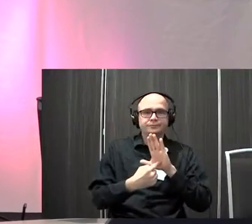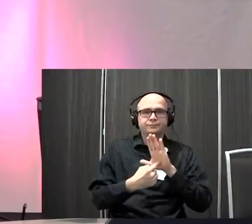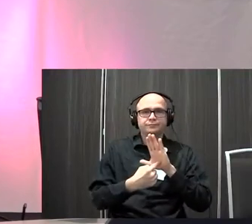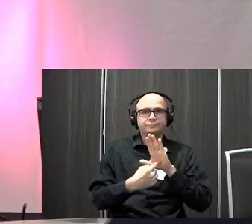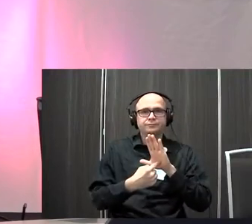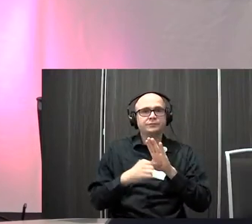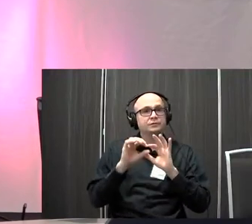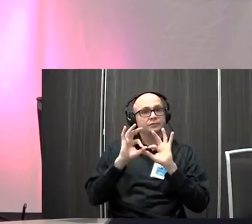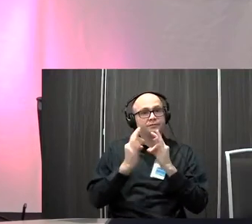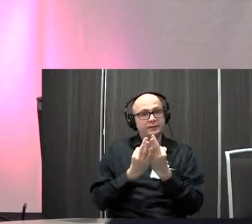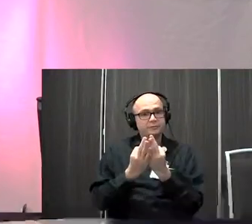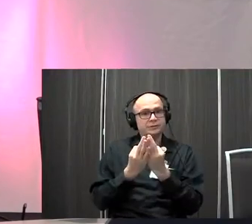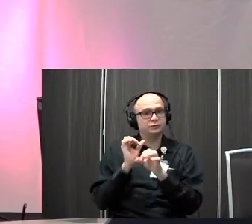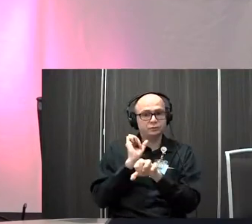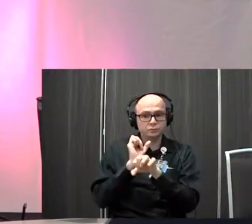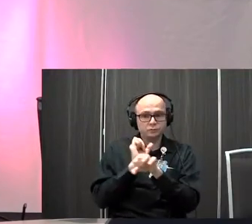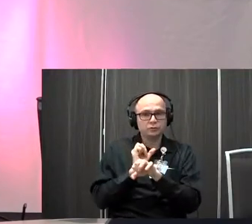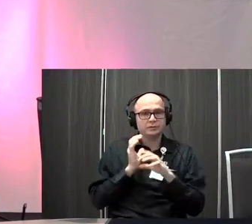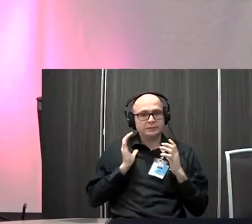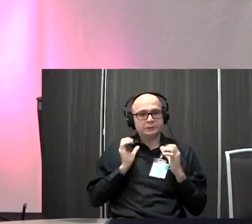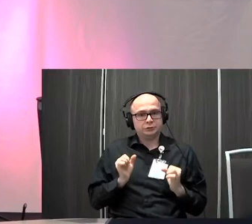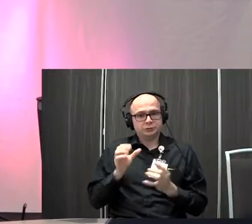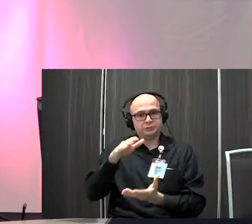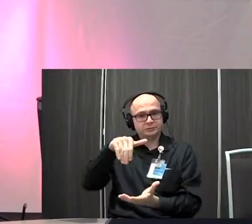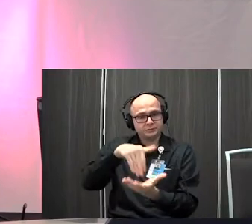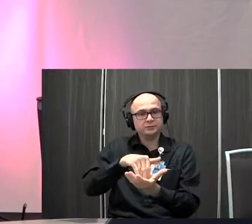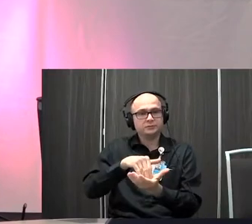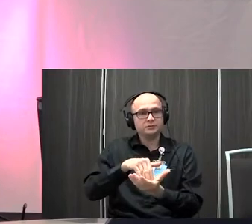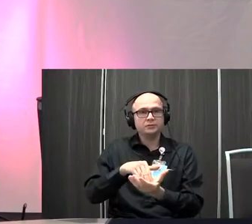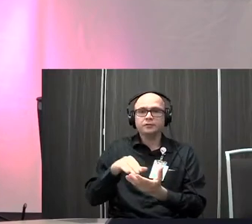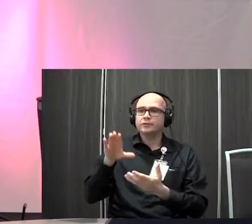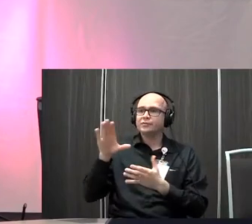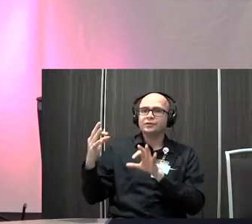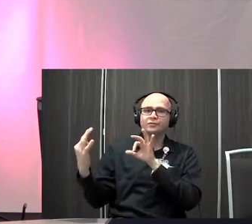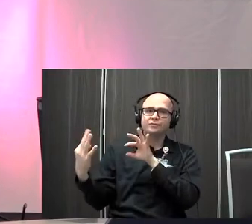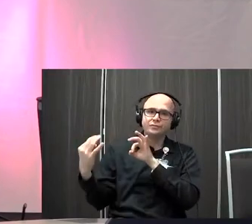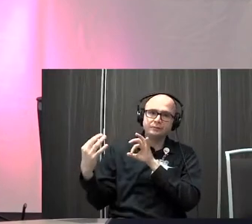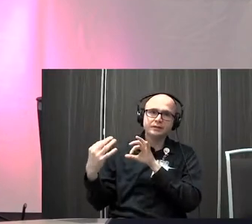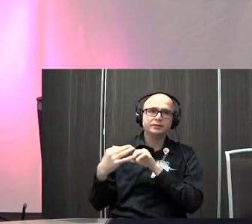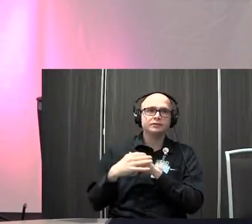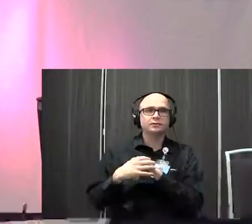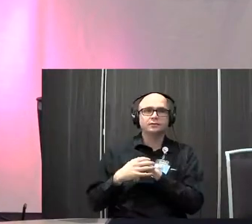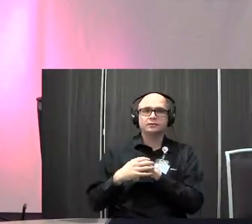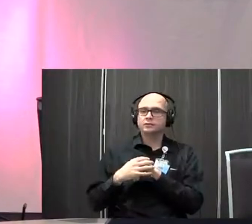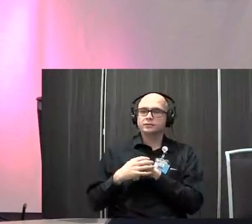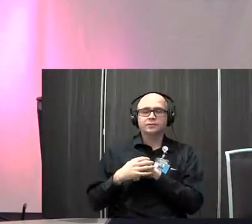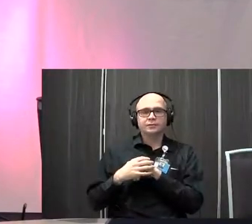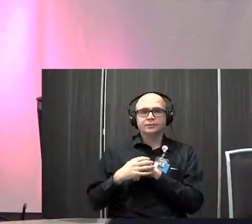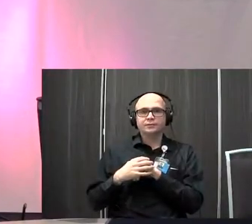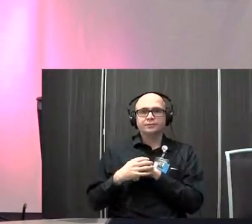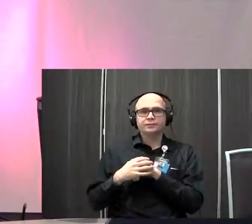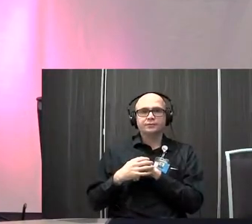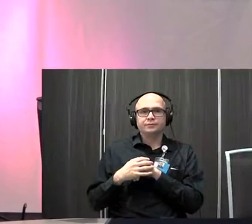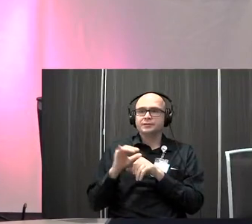one of the families we get to work with at our charge center. And, you know, their feedback, the feedback that you guys give us in terms